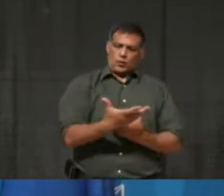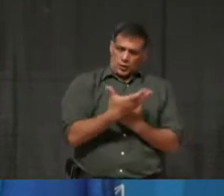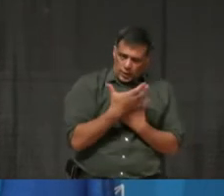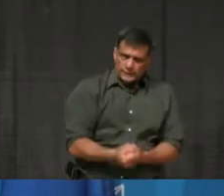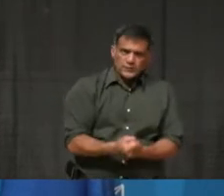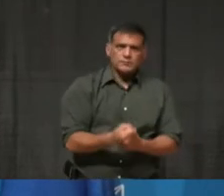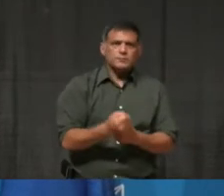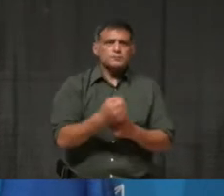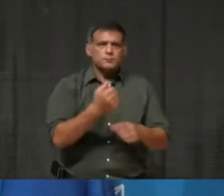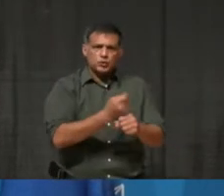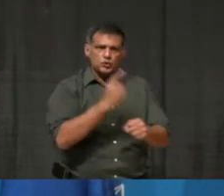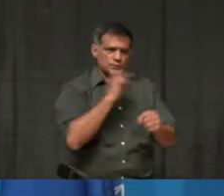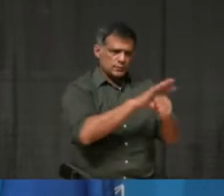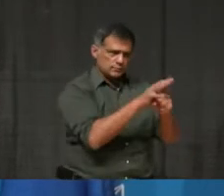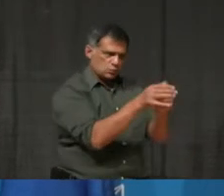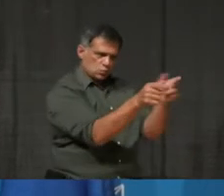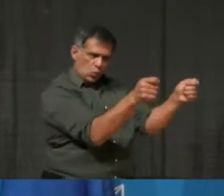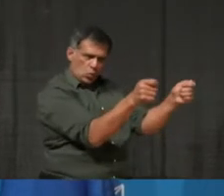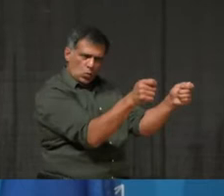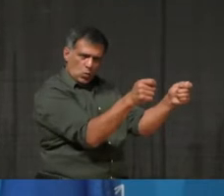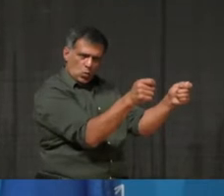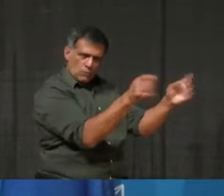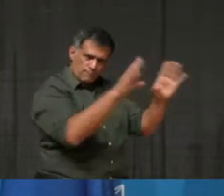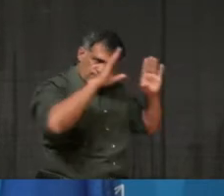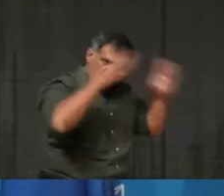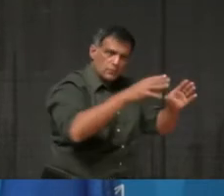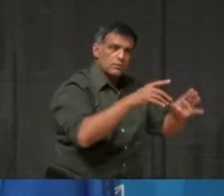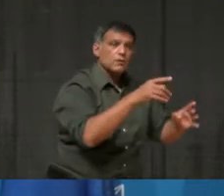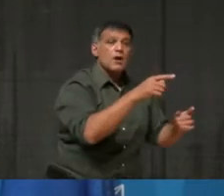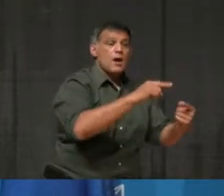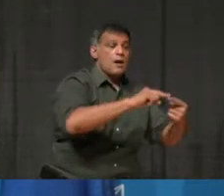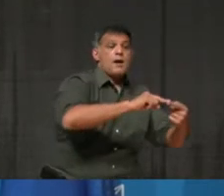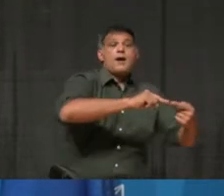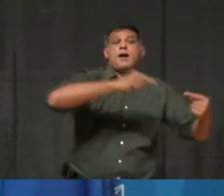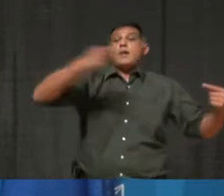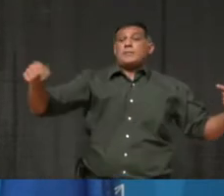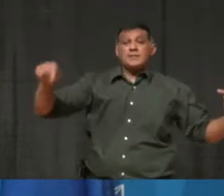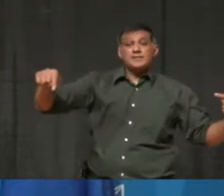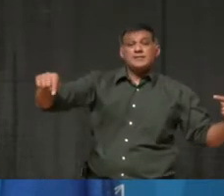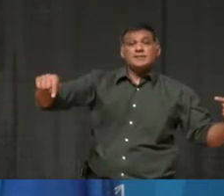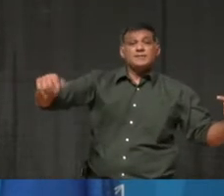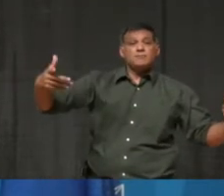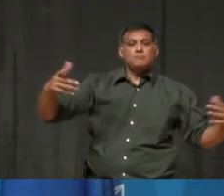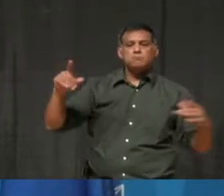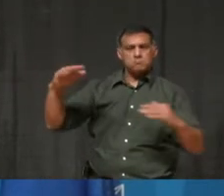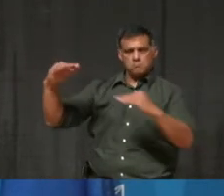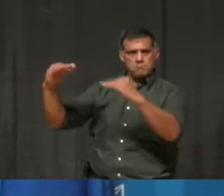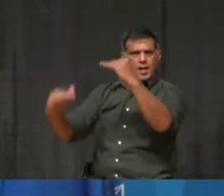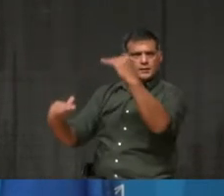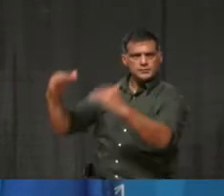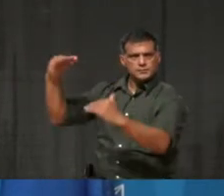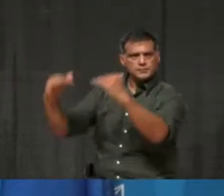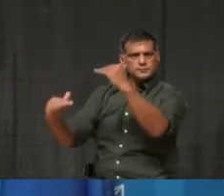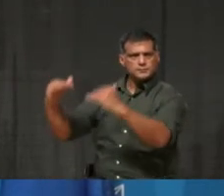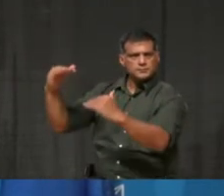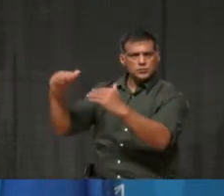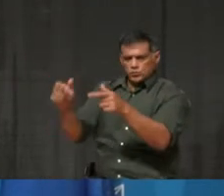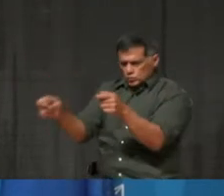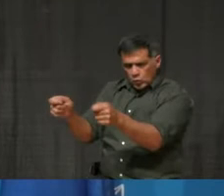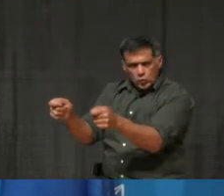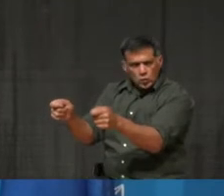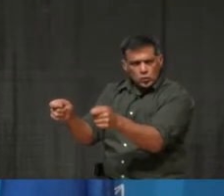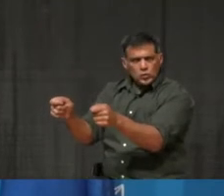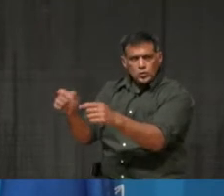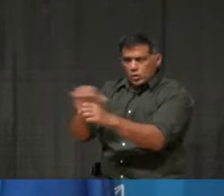However, flip side of a balanced approach of this nature is that when the balance tips to controlling COVID, you must